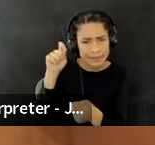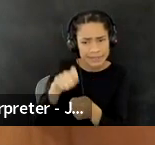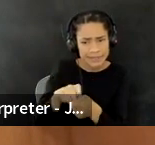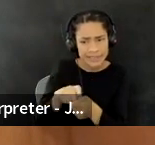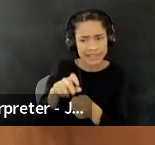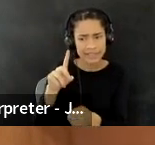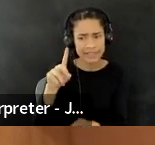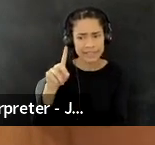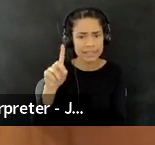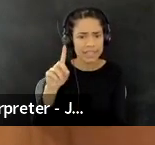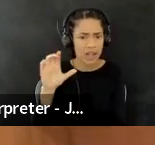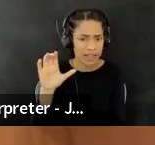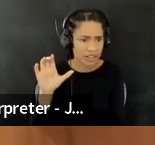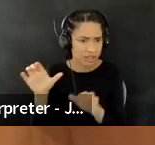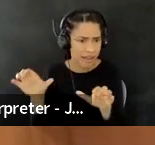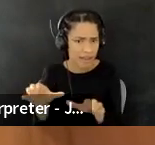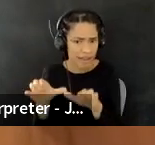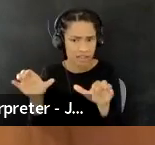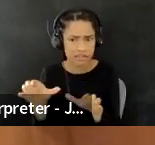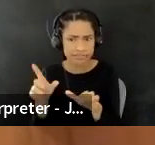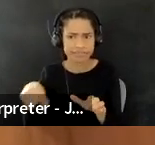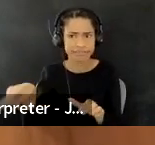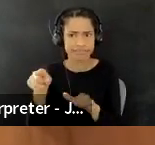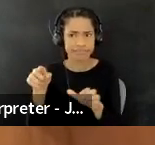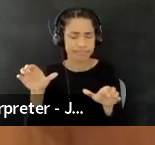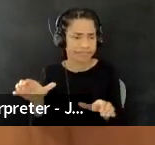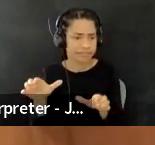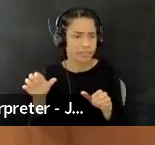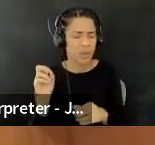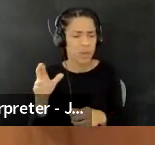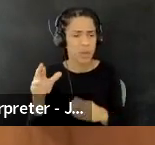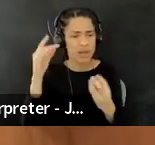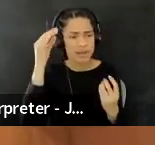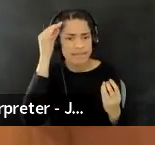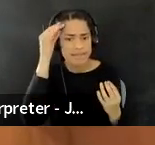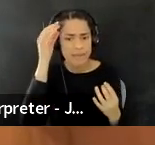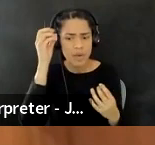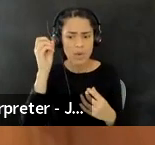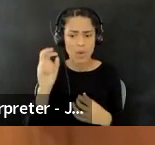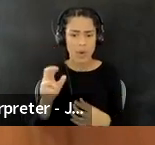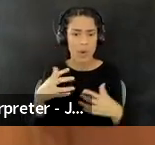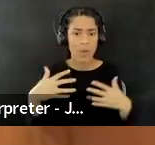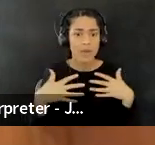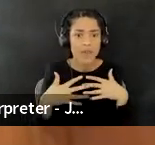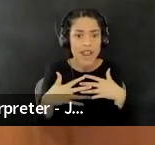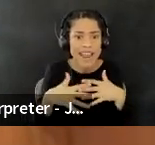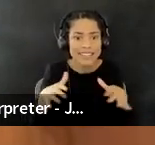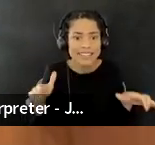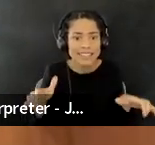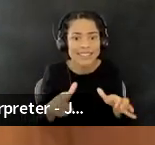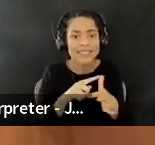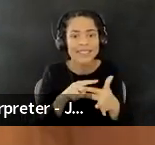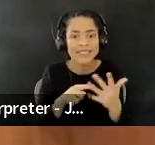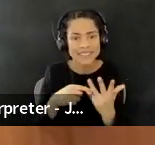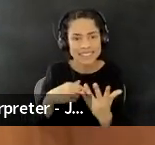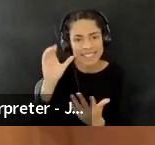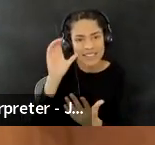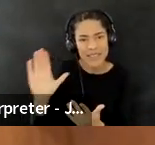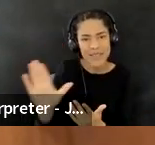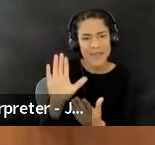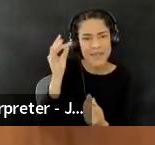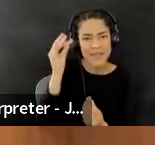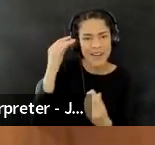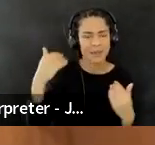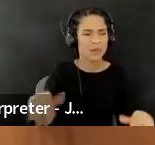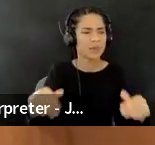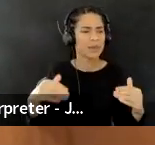decolonizing actions that people had taken or were contemplating or were afraid to take and the specific